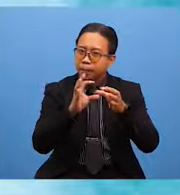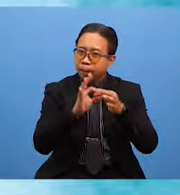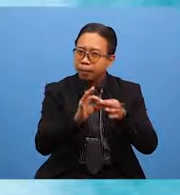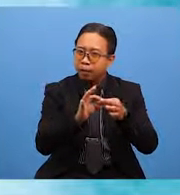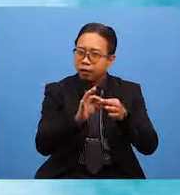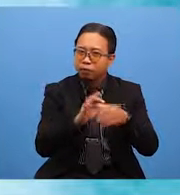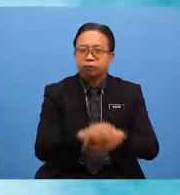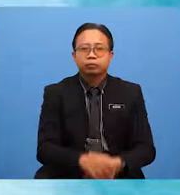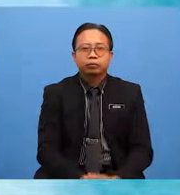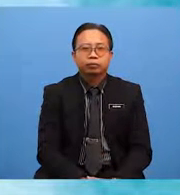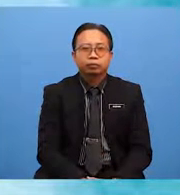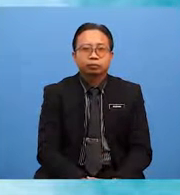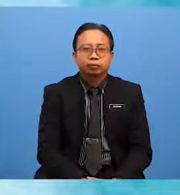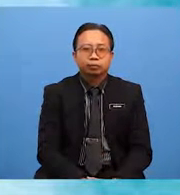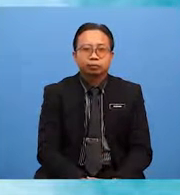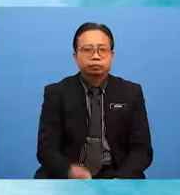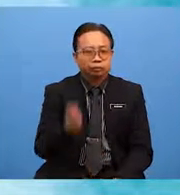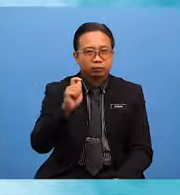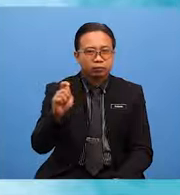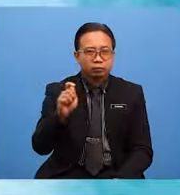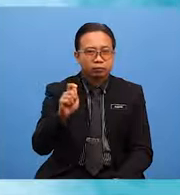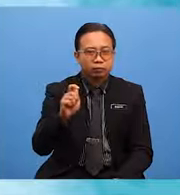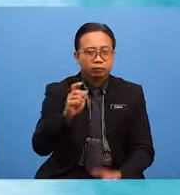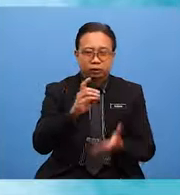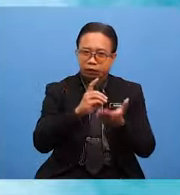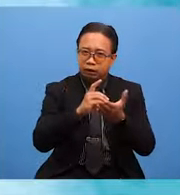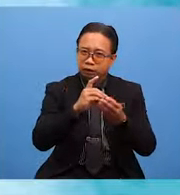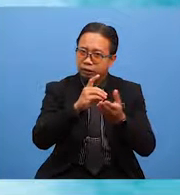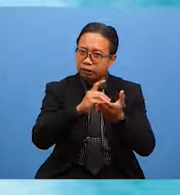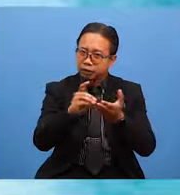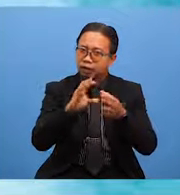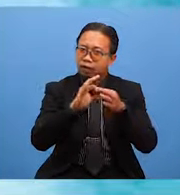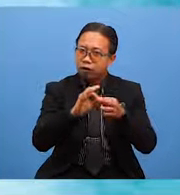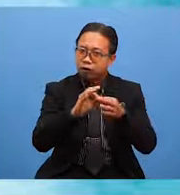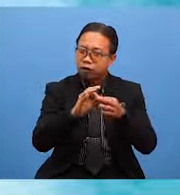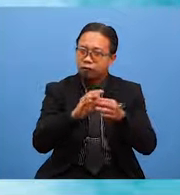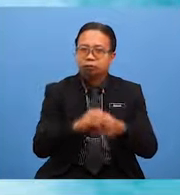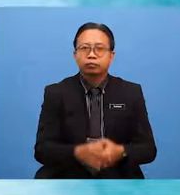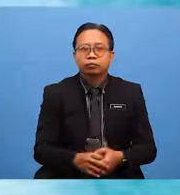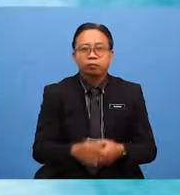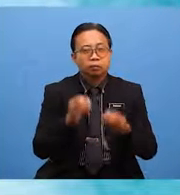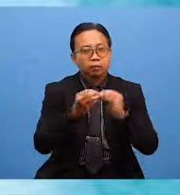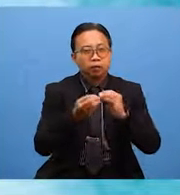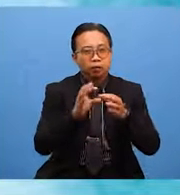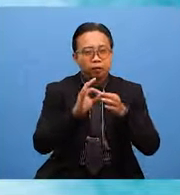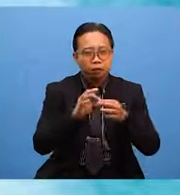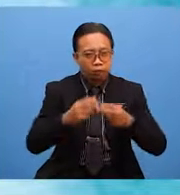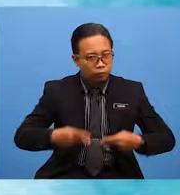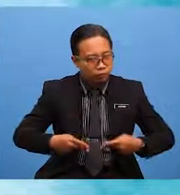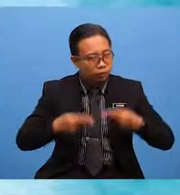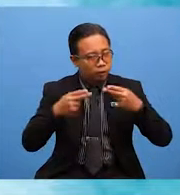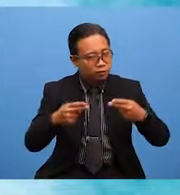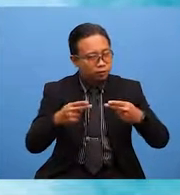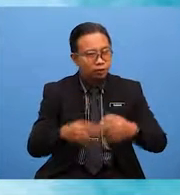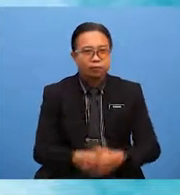of competitions, the date of the competitions, number of prizes and